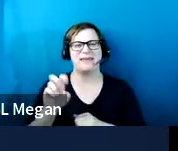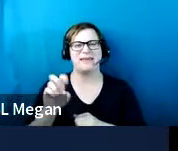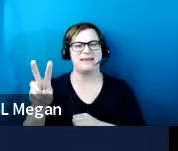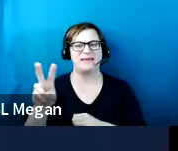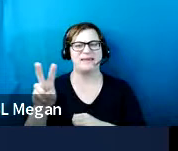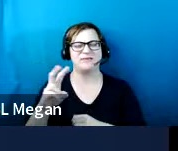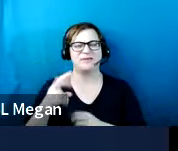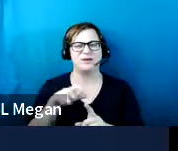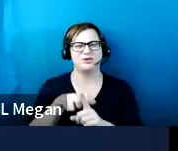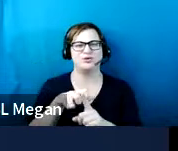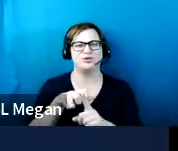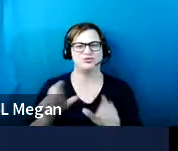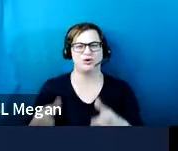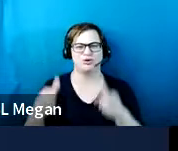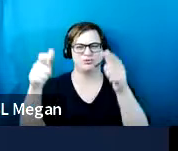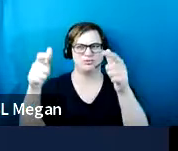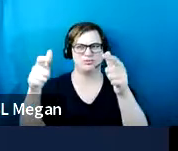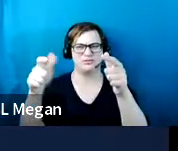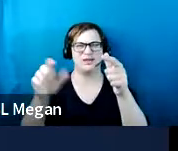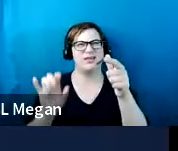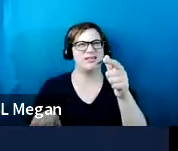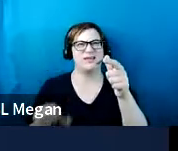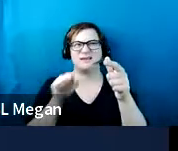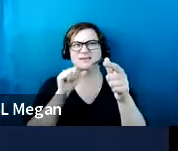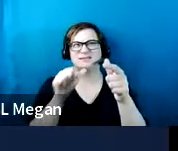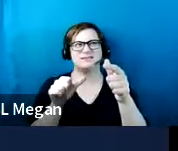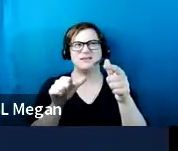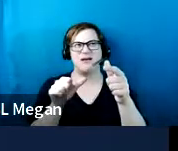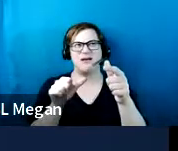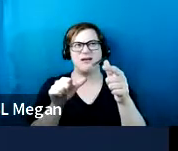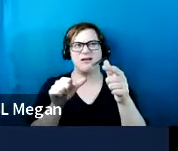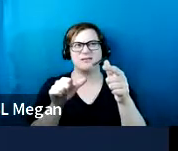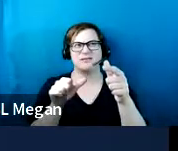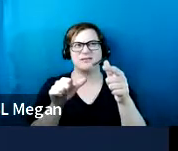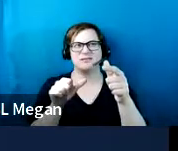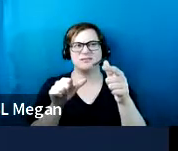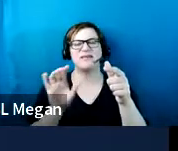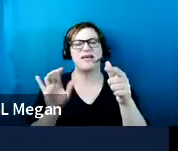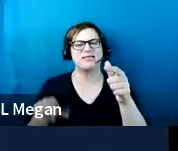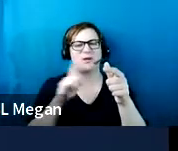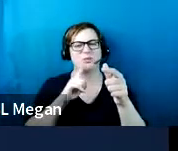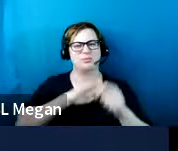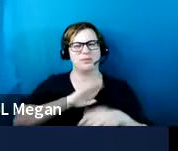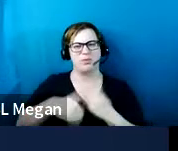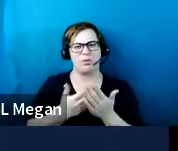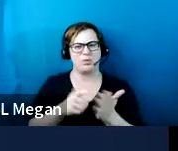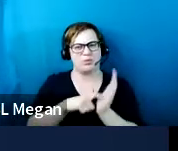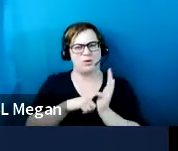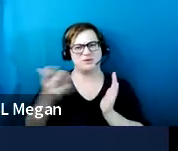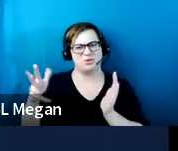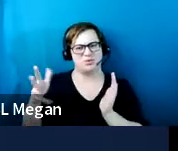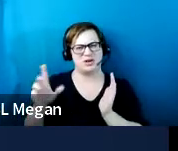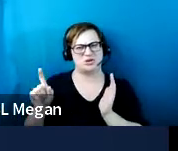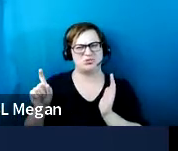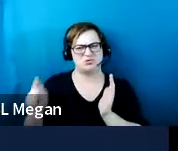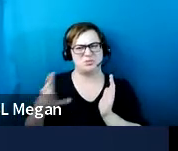curb ramp isn't now in, uh, not meeting the requirements. So, um,